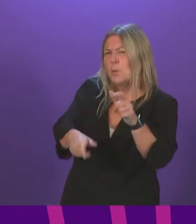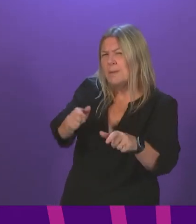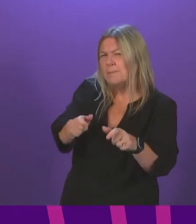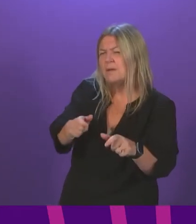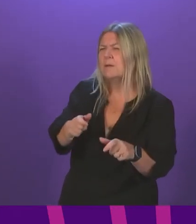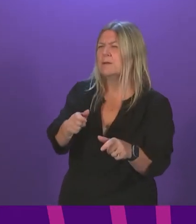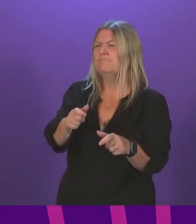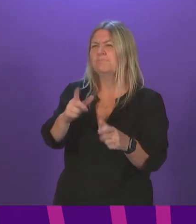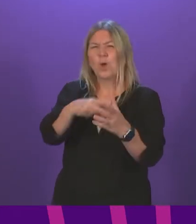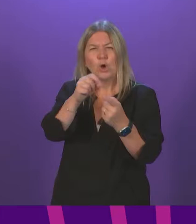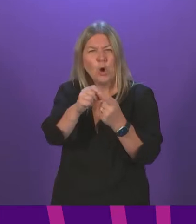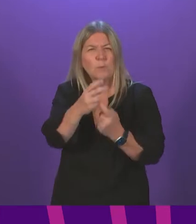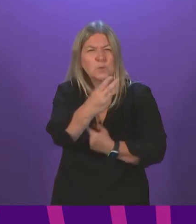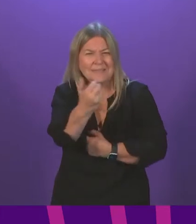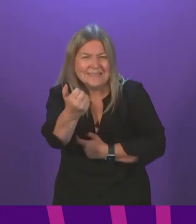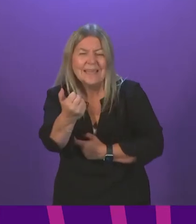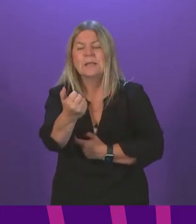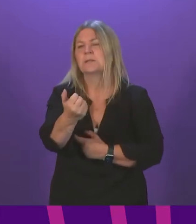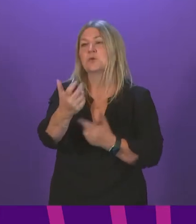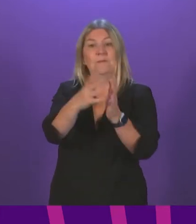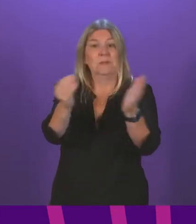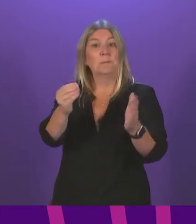low-income countries being able to access vaccinations?